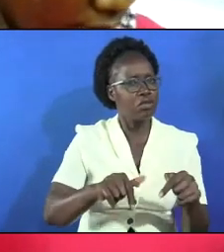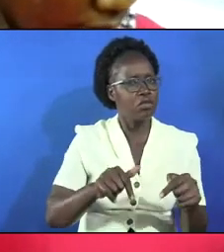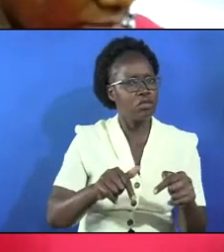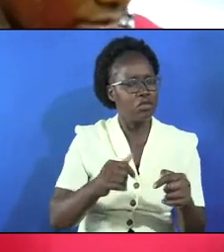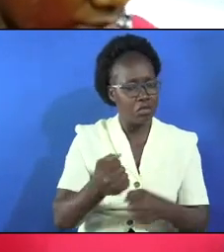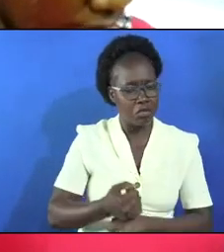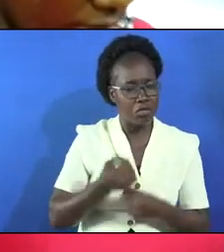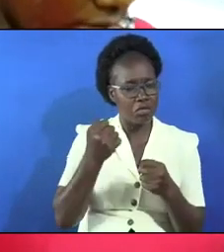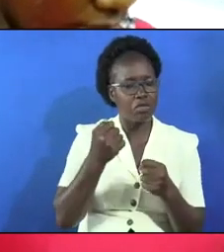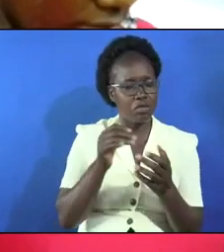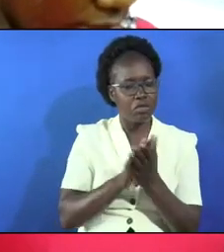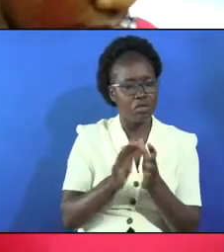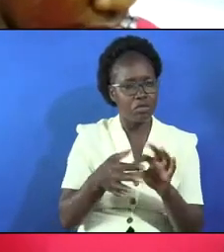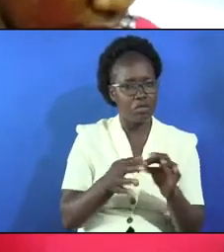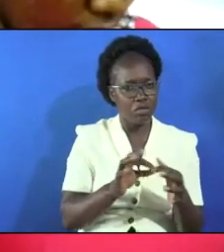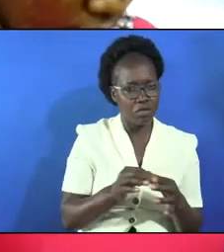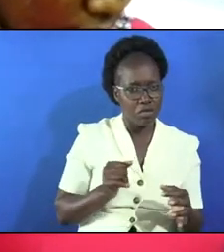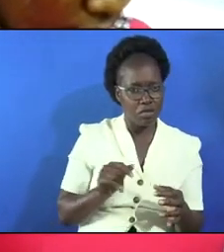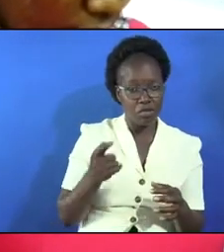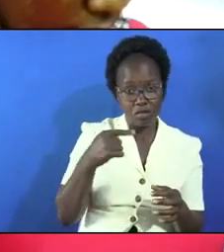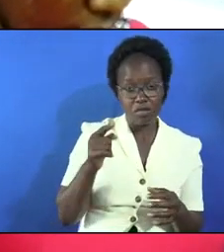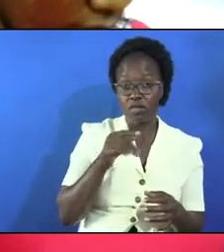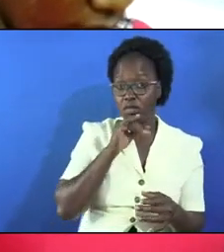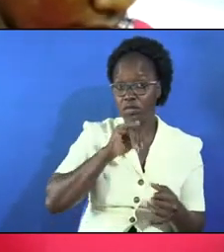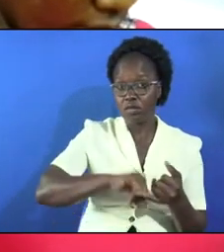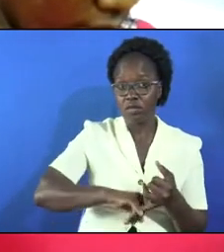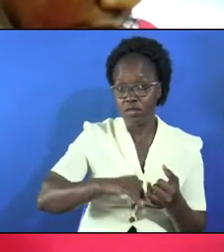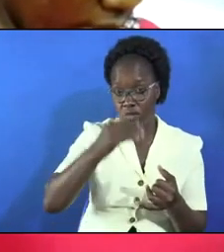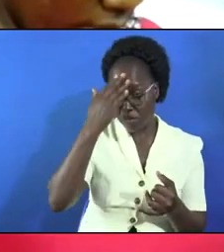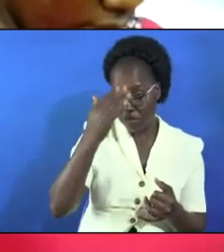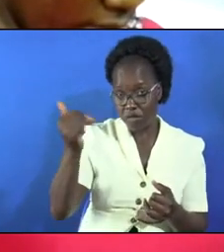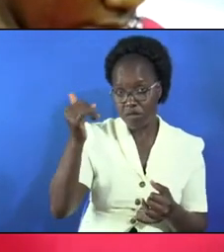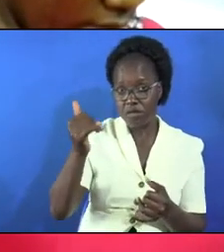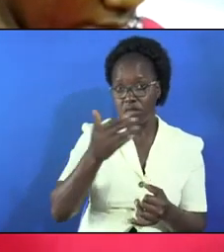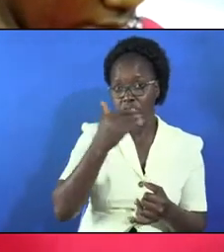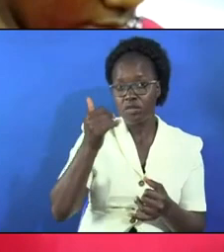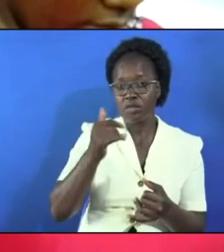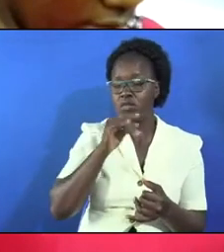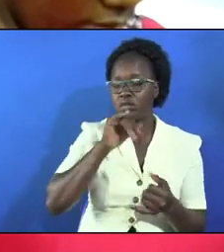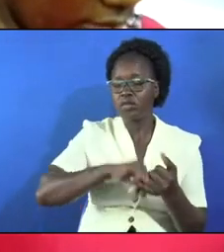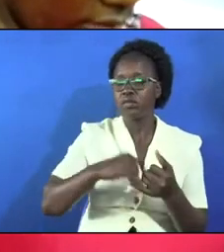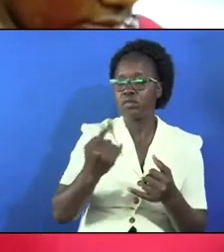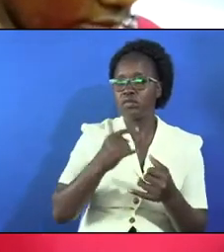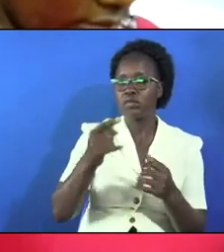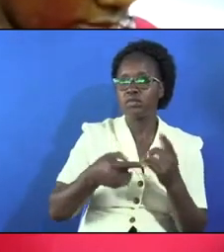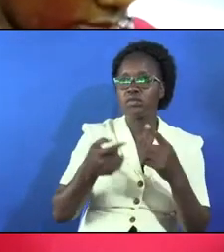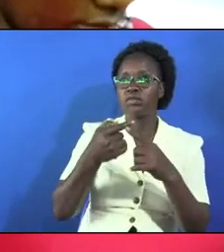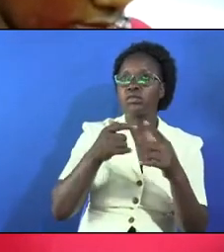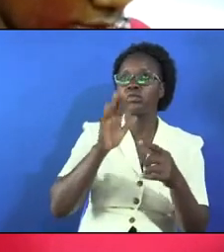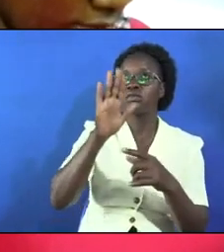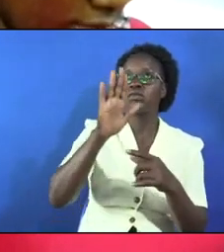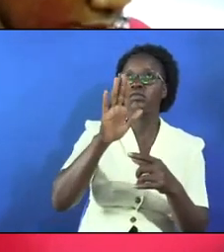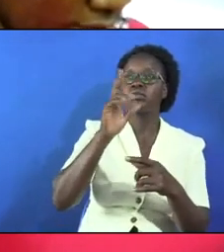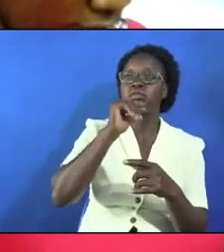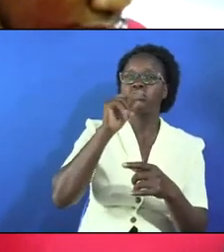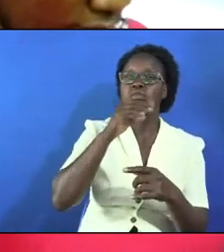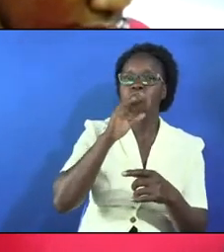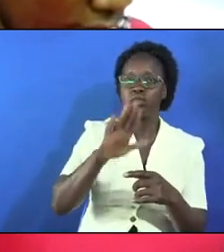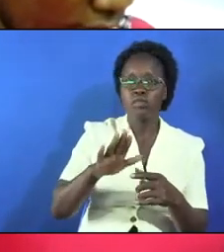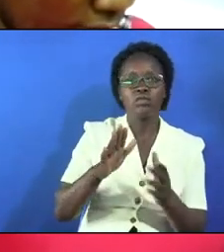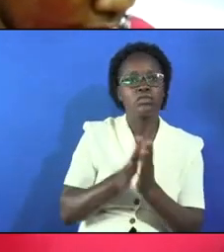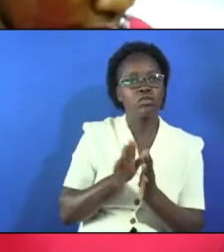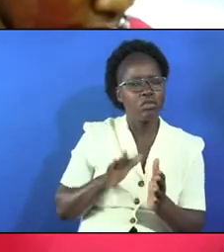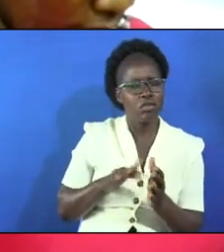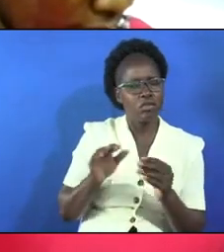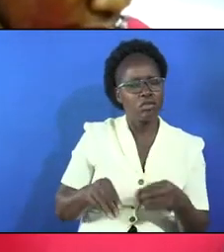we trust that you are going to connect her with the right husband because better husbands can only come from you no son and a